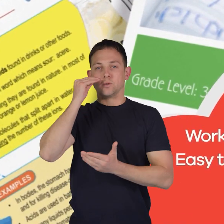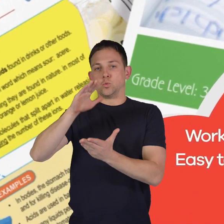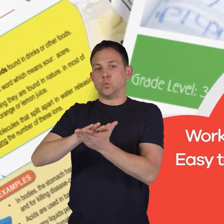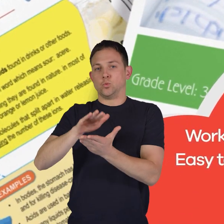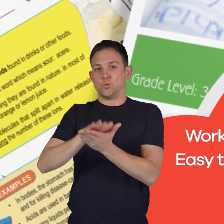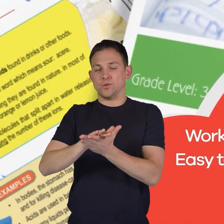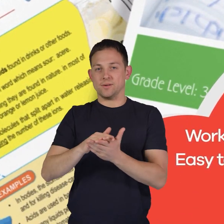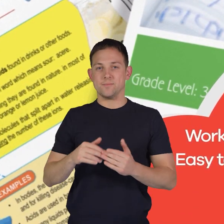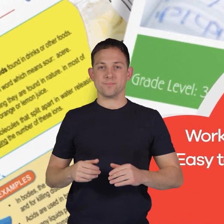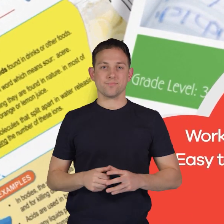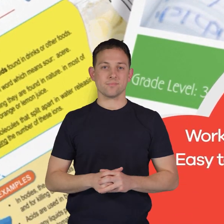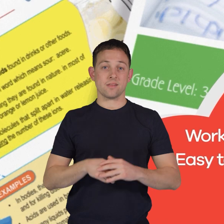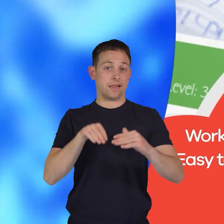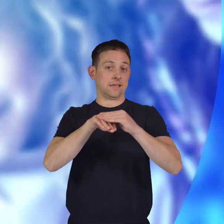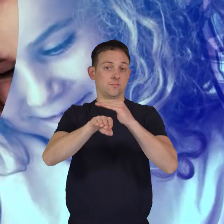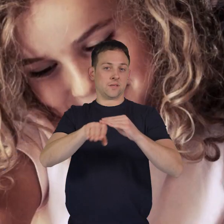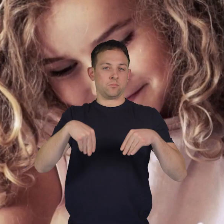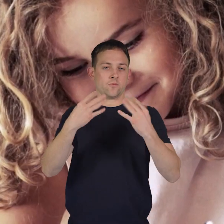homeschoolers